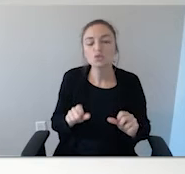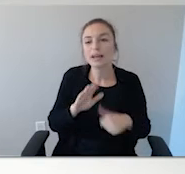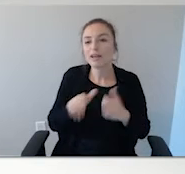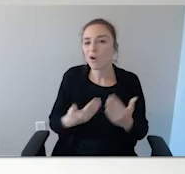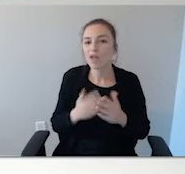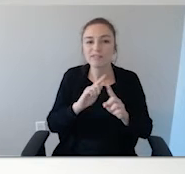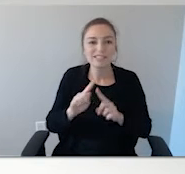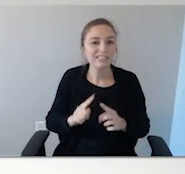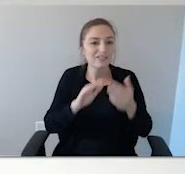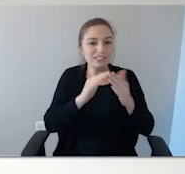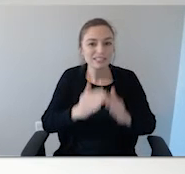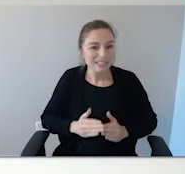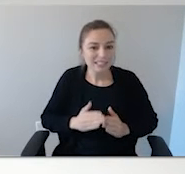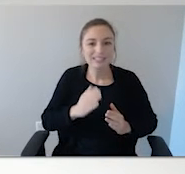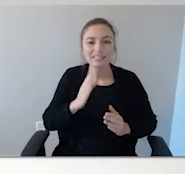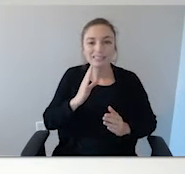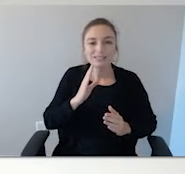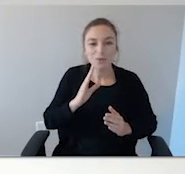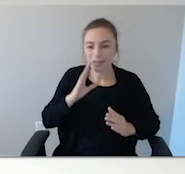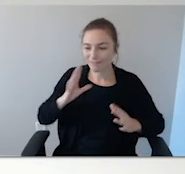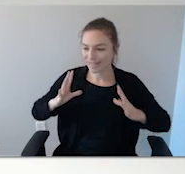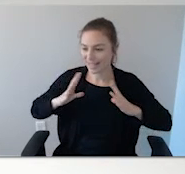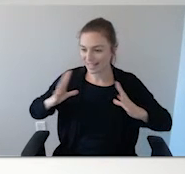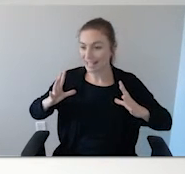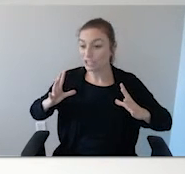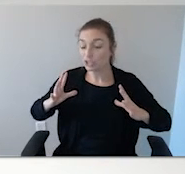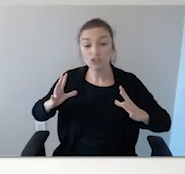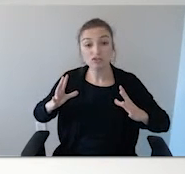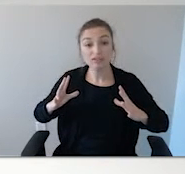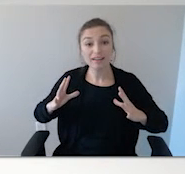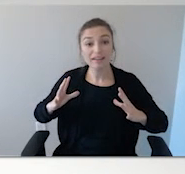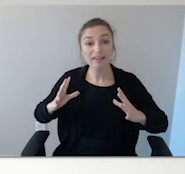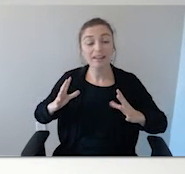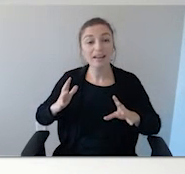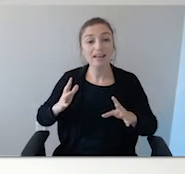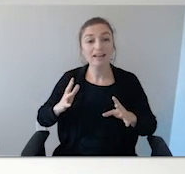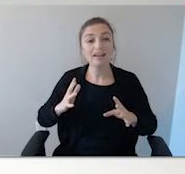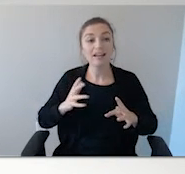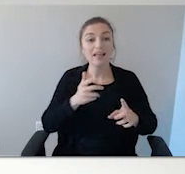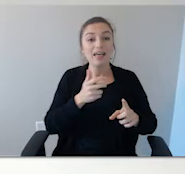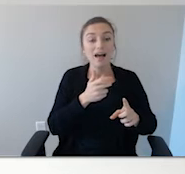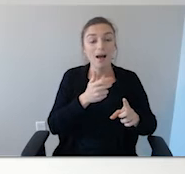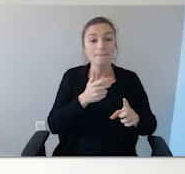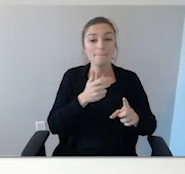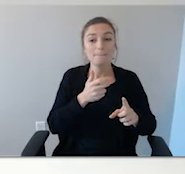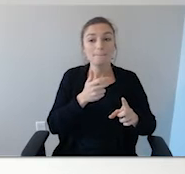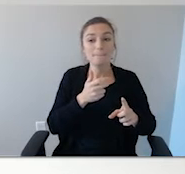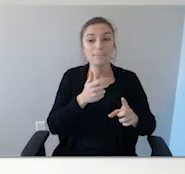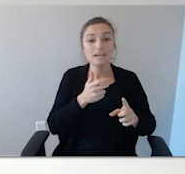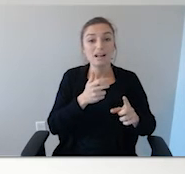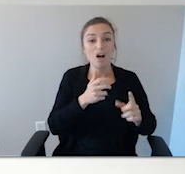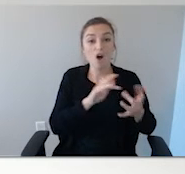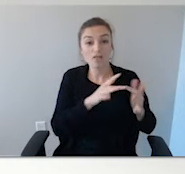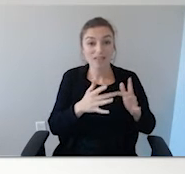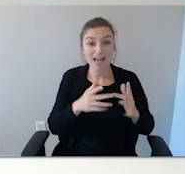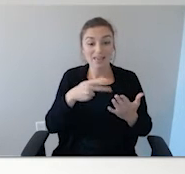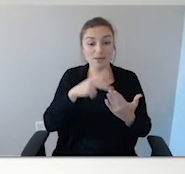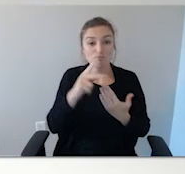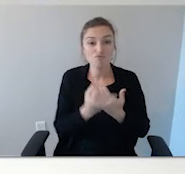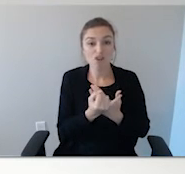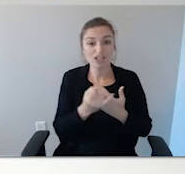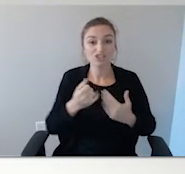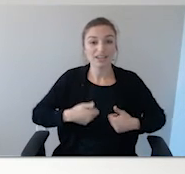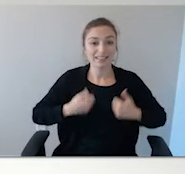cities that you're going to be in and they'll tell you where the nearest law enforcement agency is that has the hardware to track the individuals. So you can